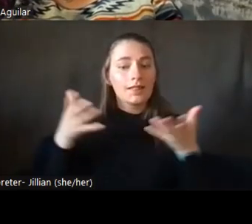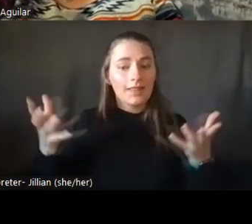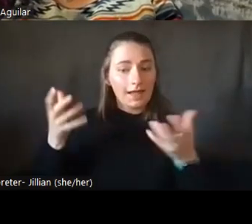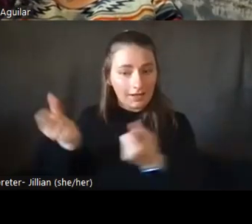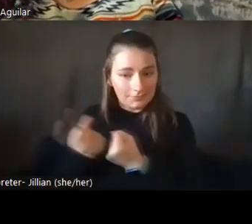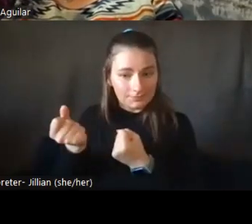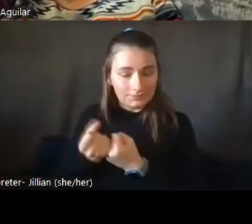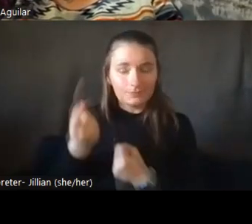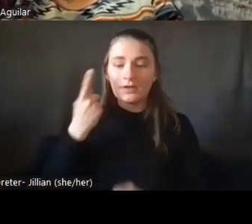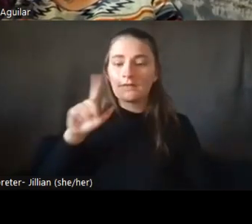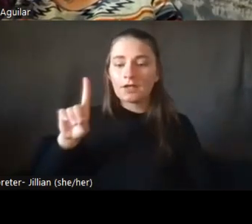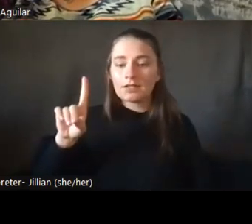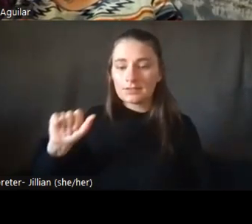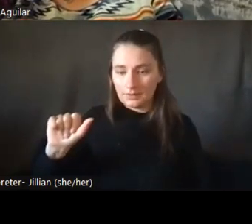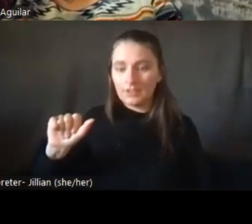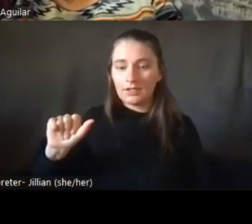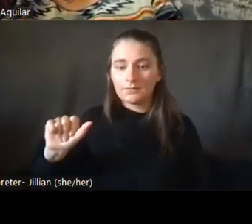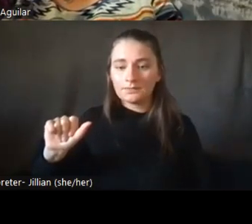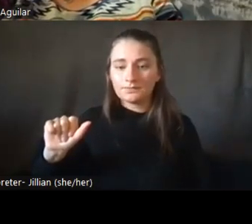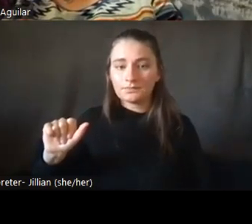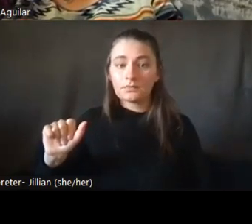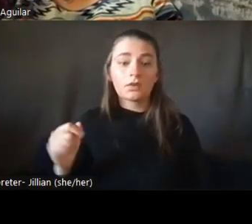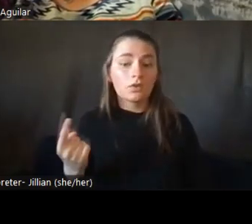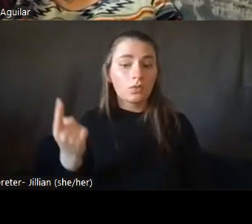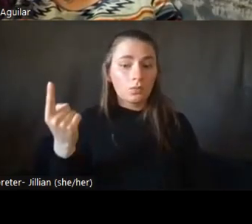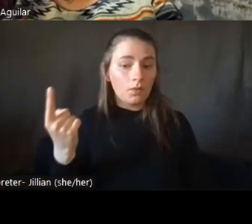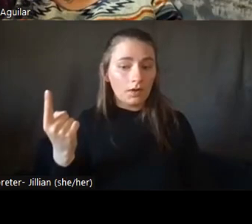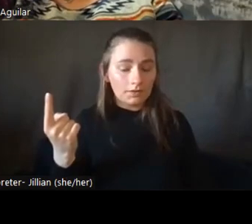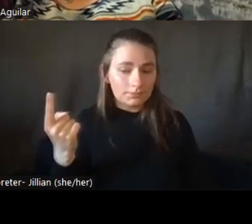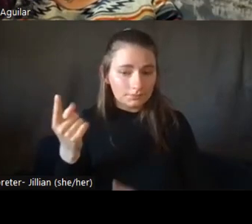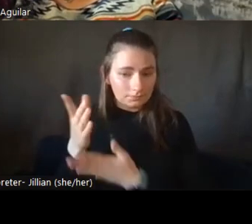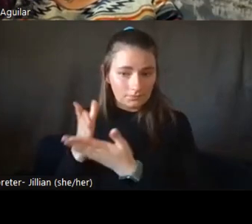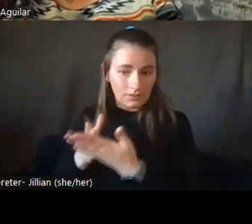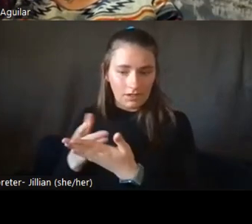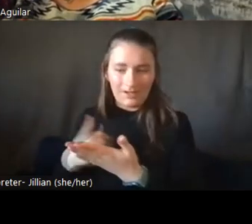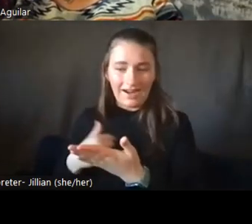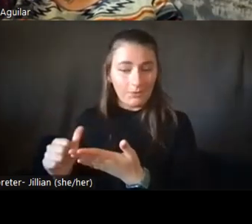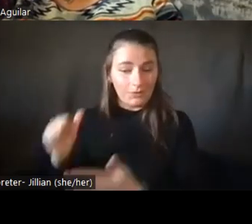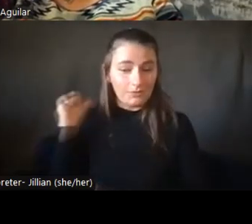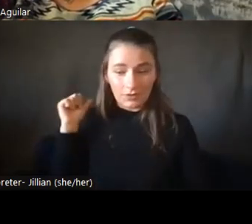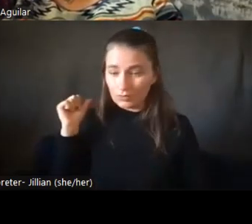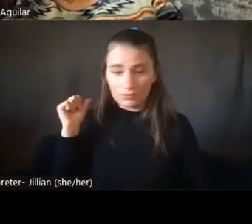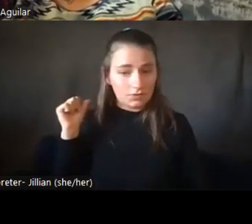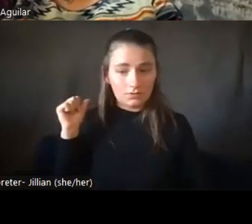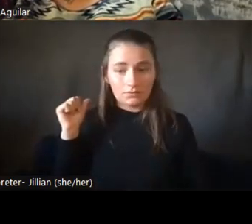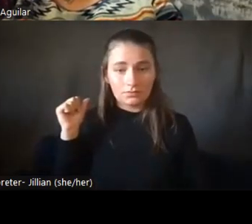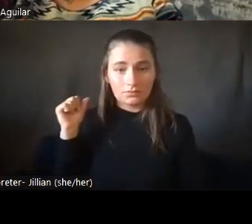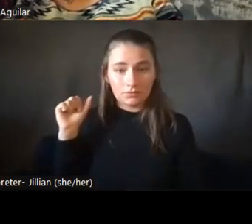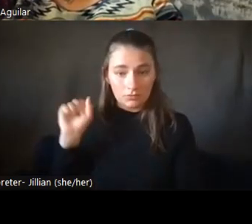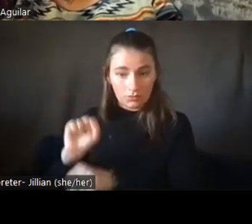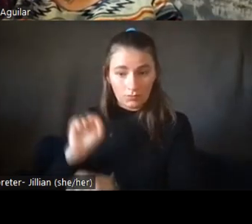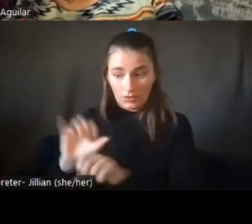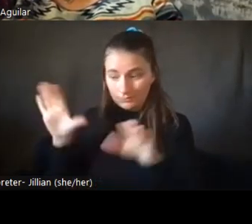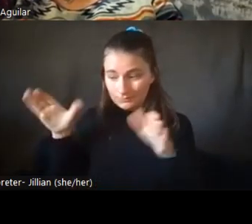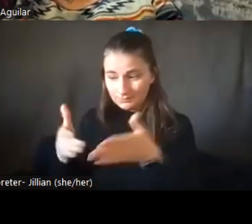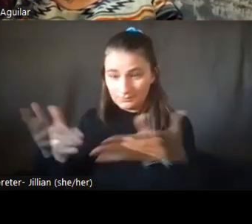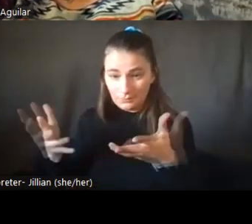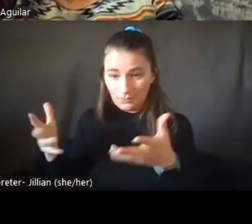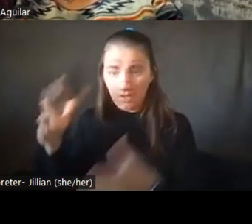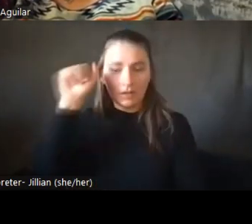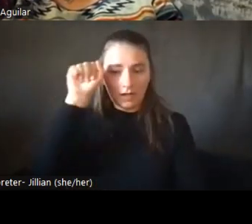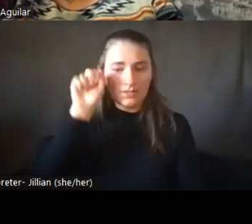disability, the one area that for the most part I refuse to work in is autism.